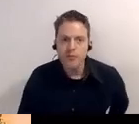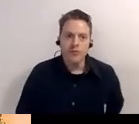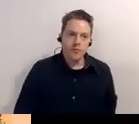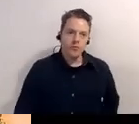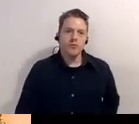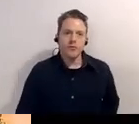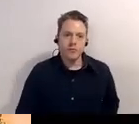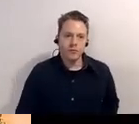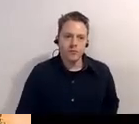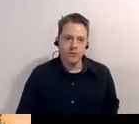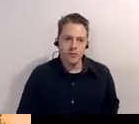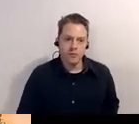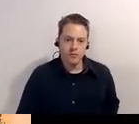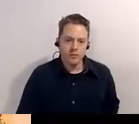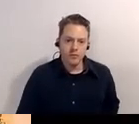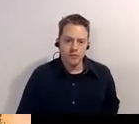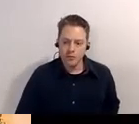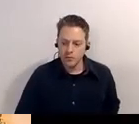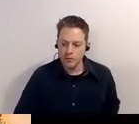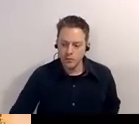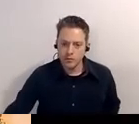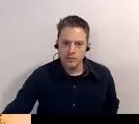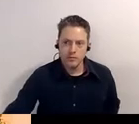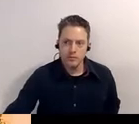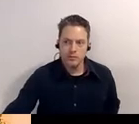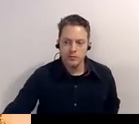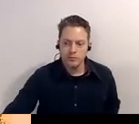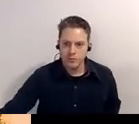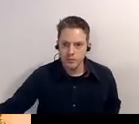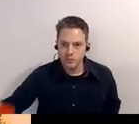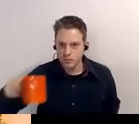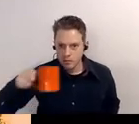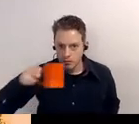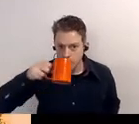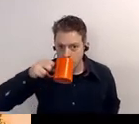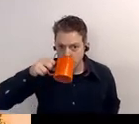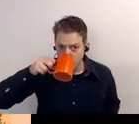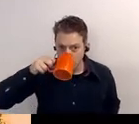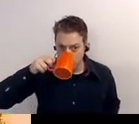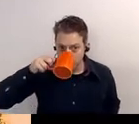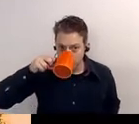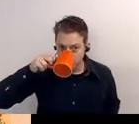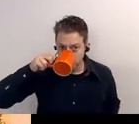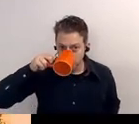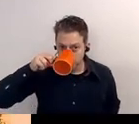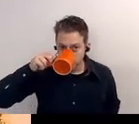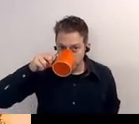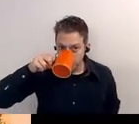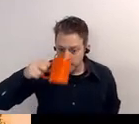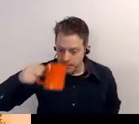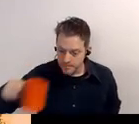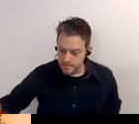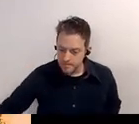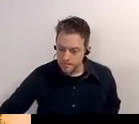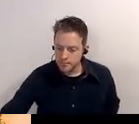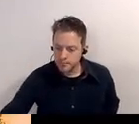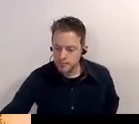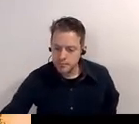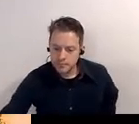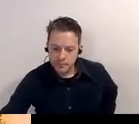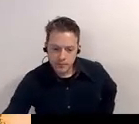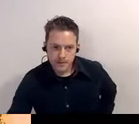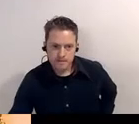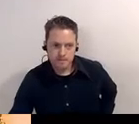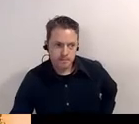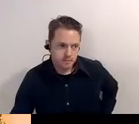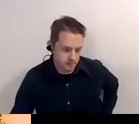the one the factories was on this corner and then green and morris had warehouses across the street where the corcoran street parking deck is today the third corner we've already talked